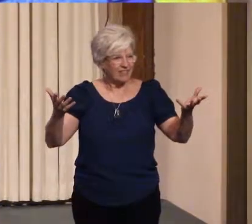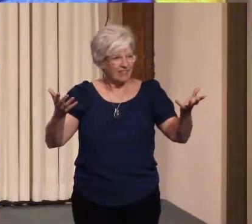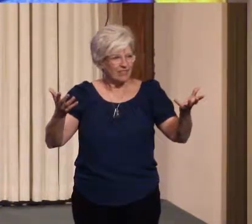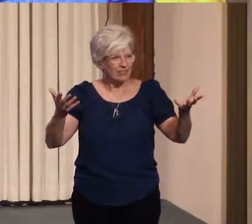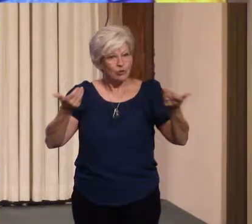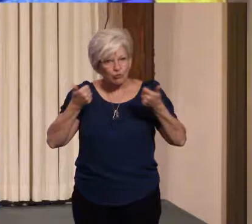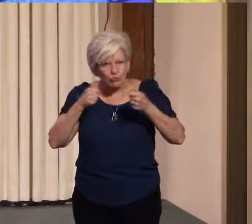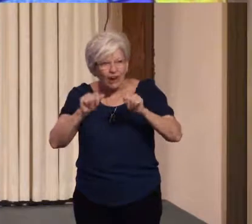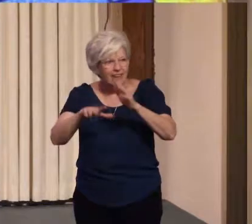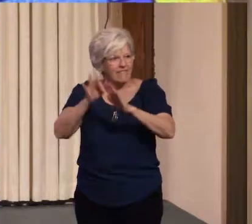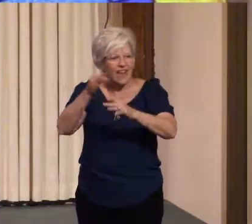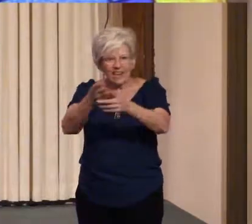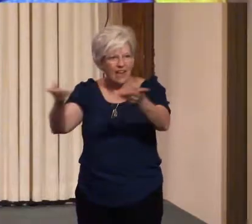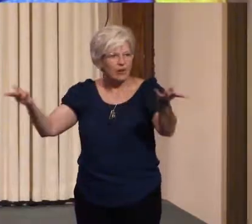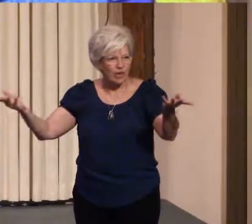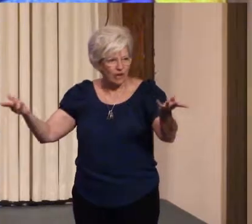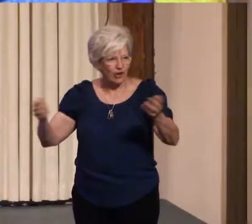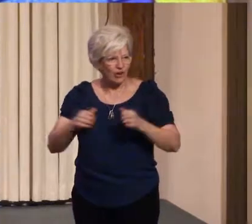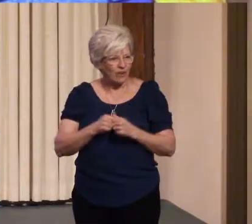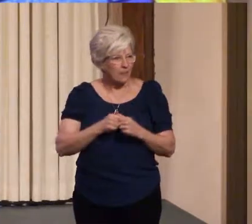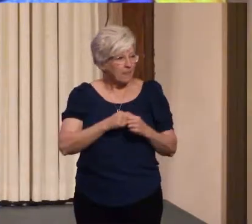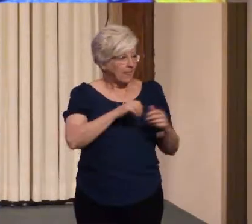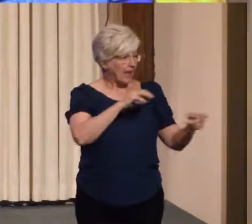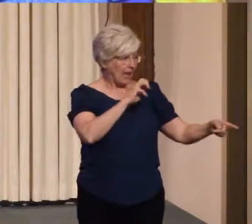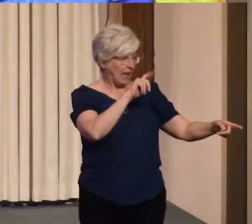Emily Cady talks about